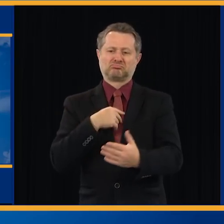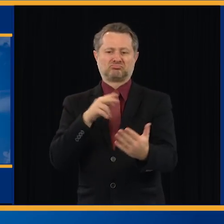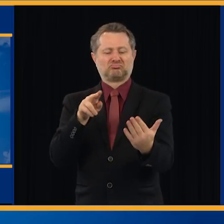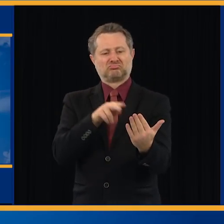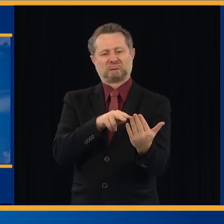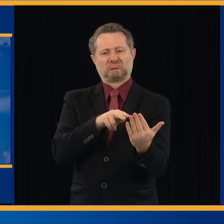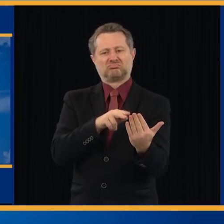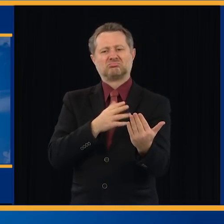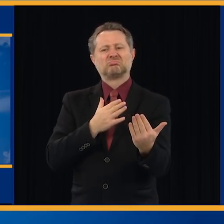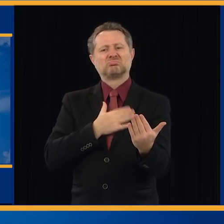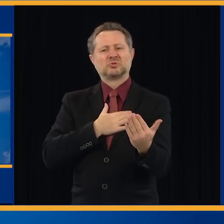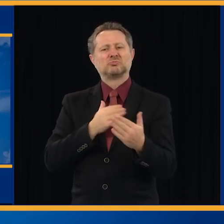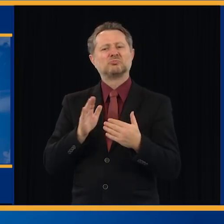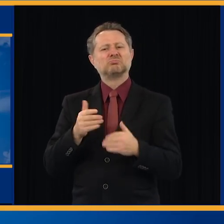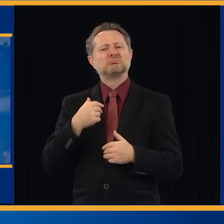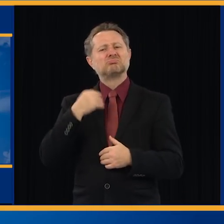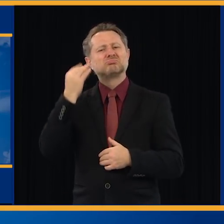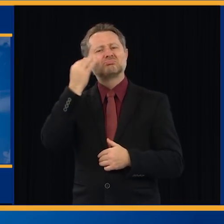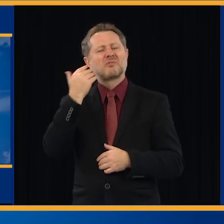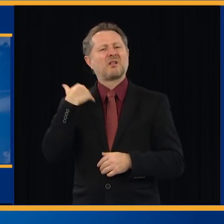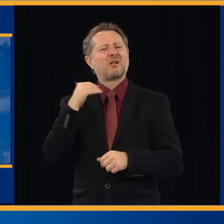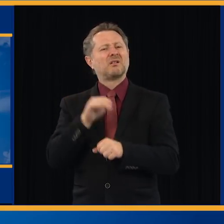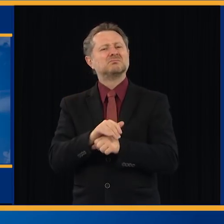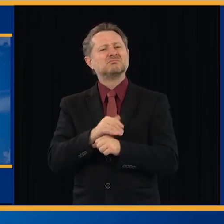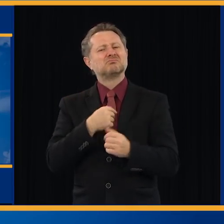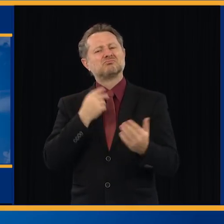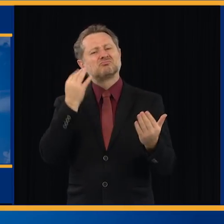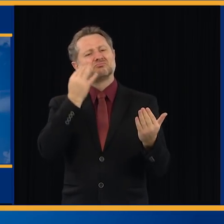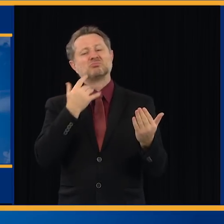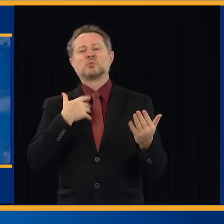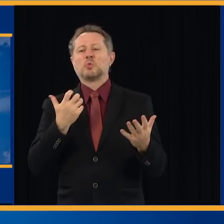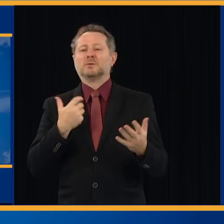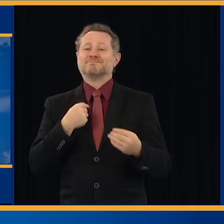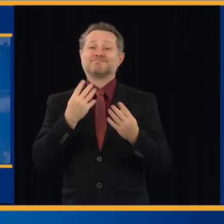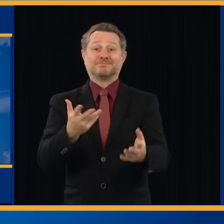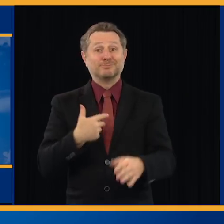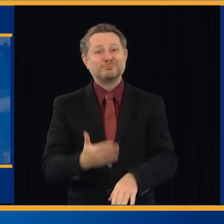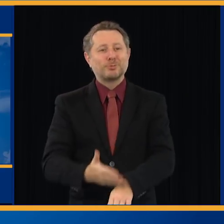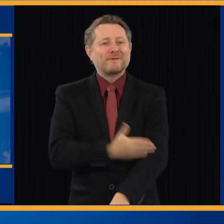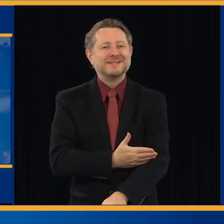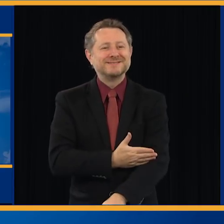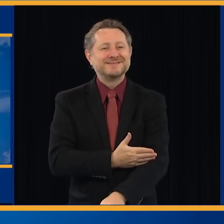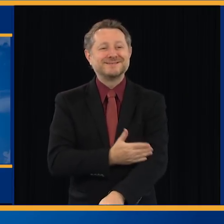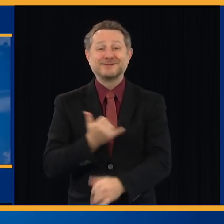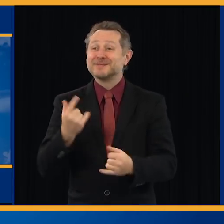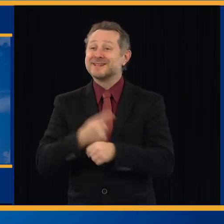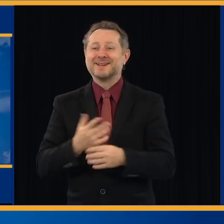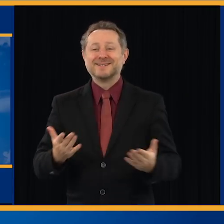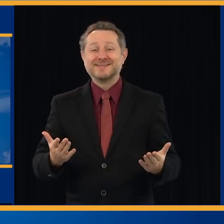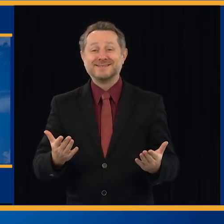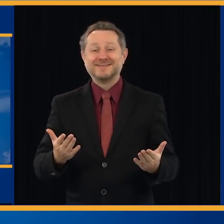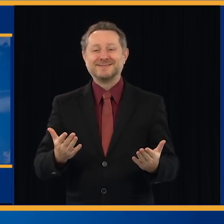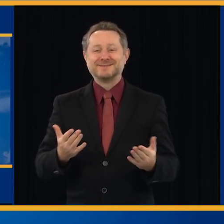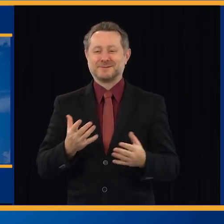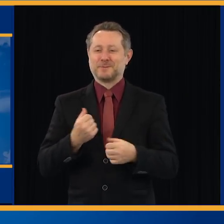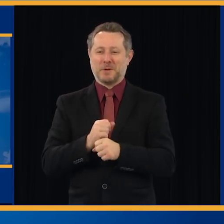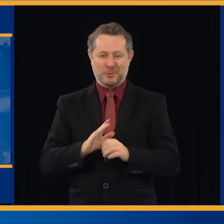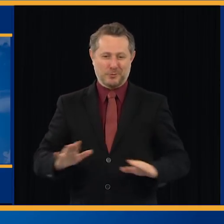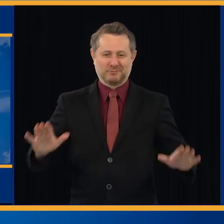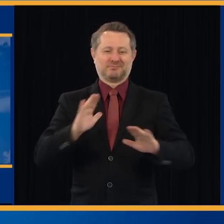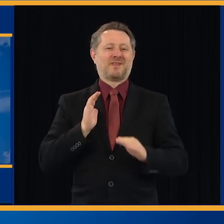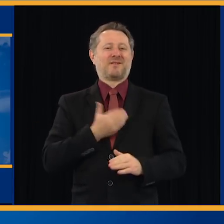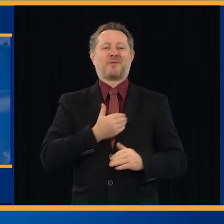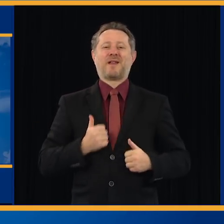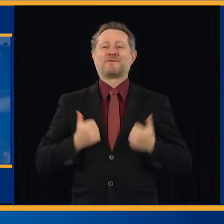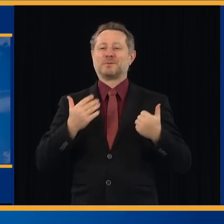to do better. It's another day to improve. It's another day to be better. To make life better. To